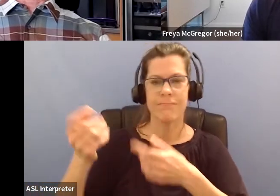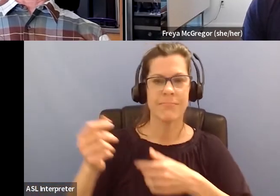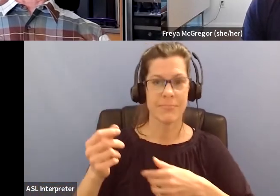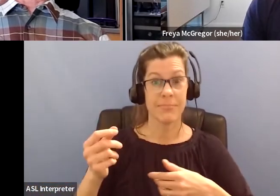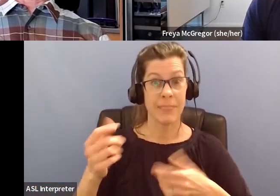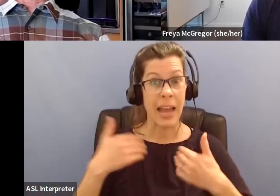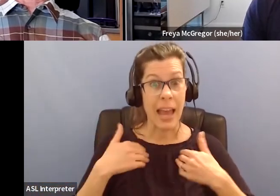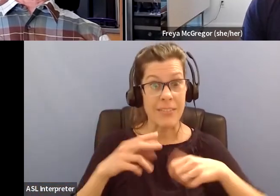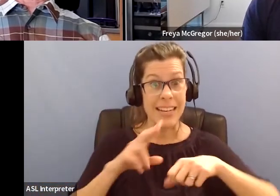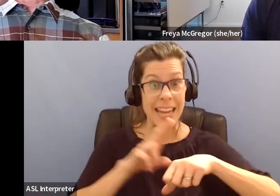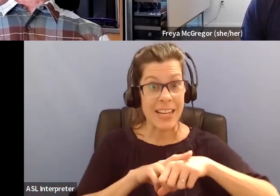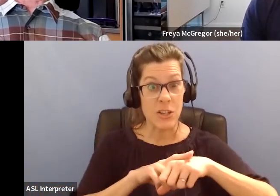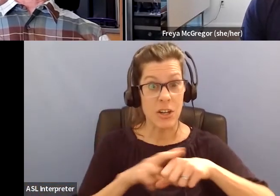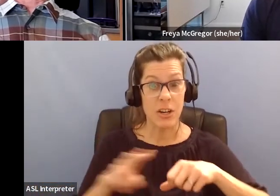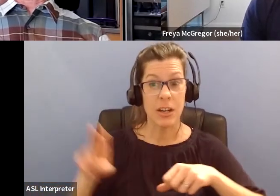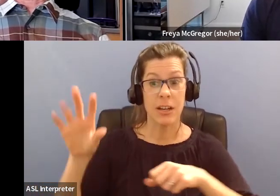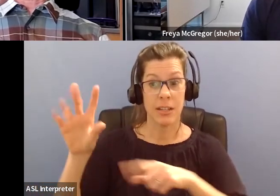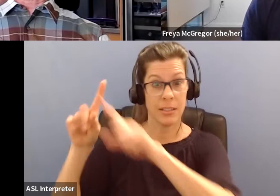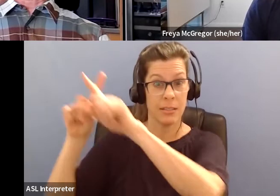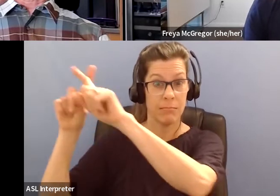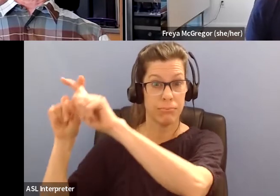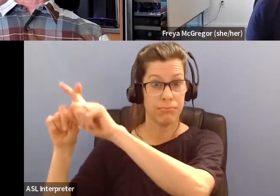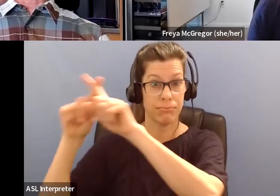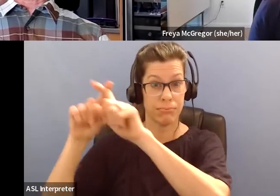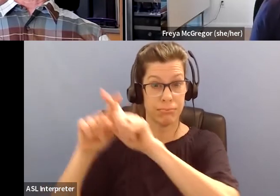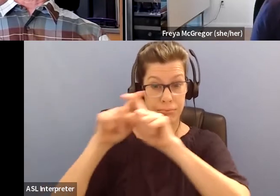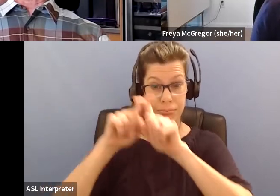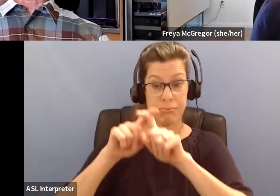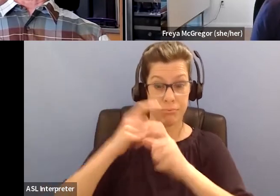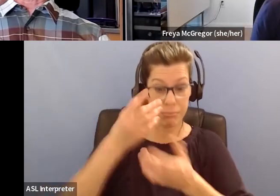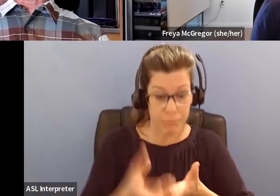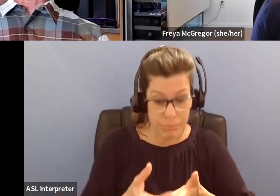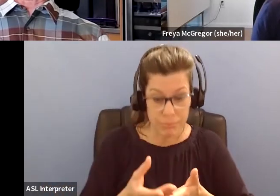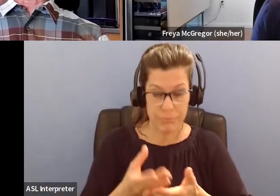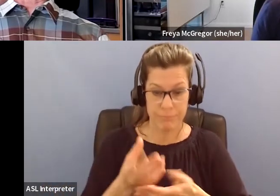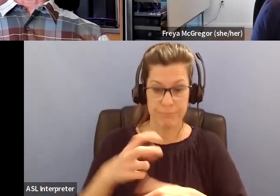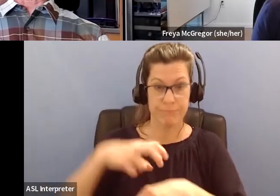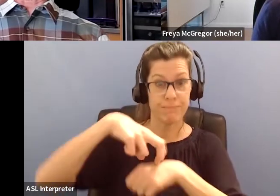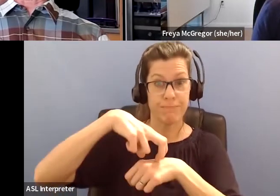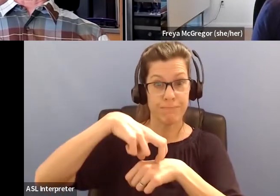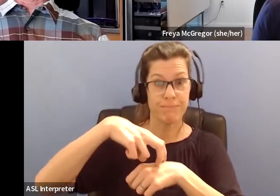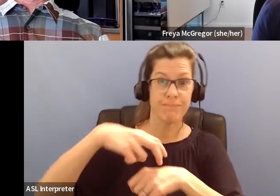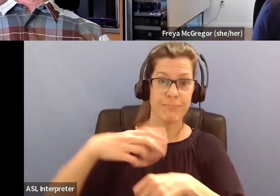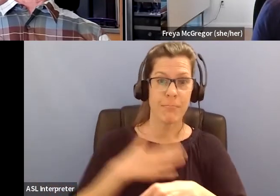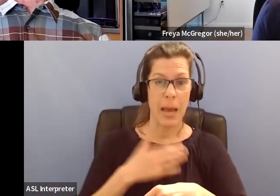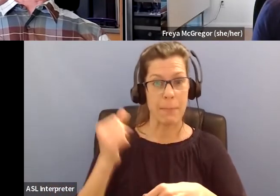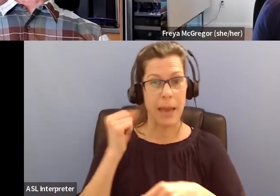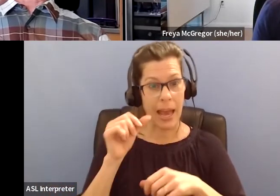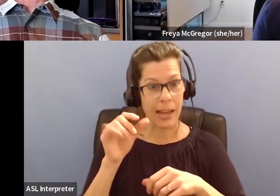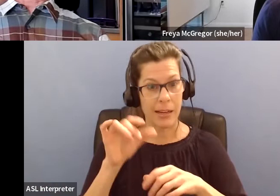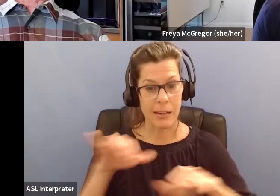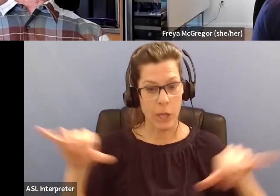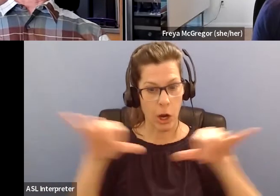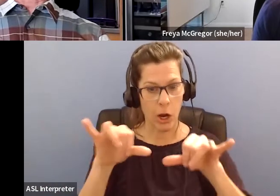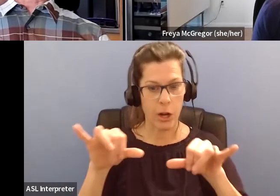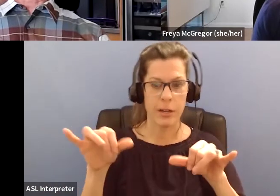And then the more I learned about birds and the fact they migrate and how they migrate. And these little teeny